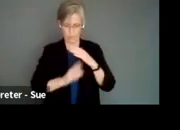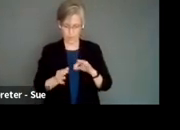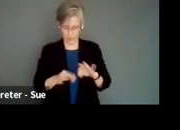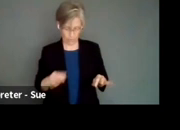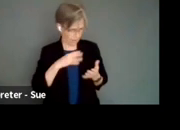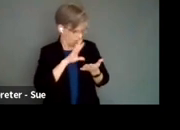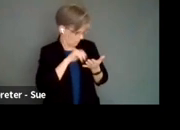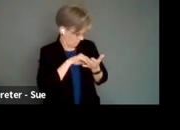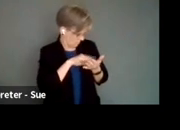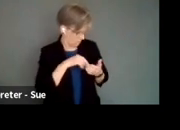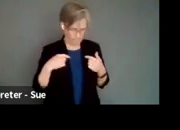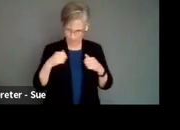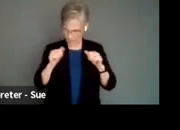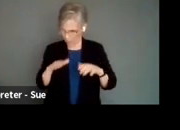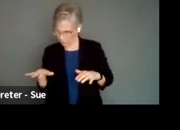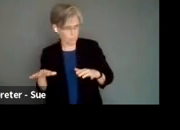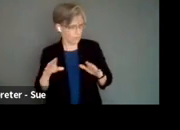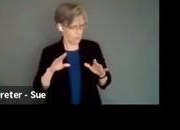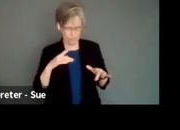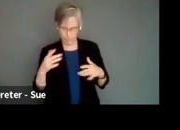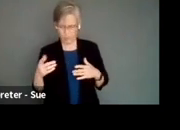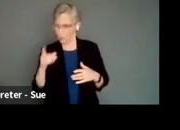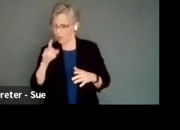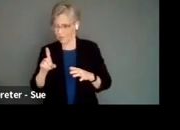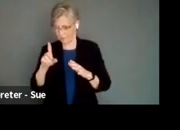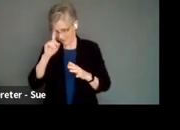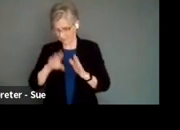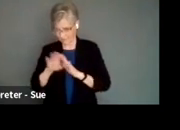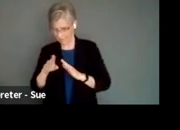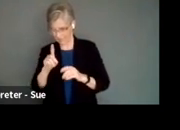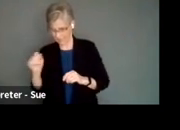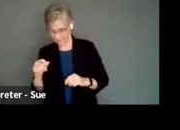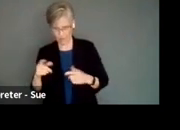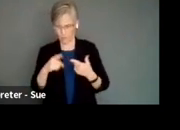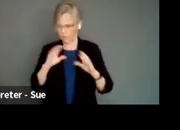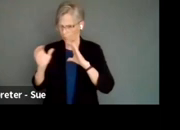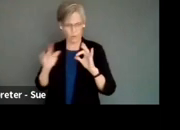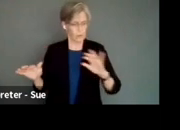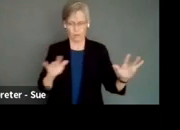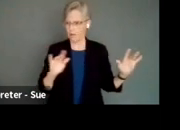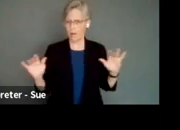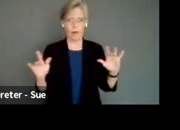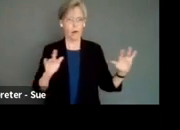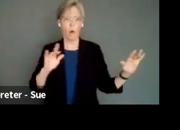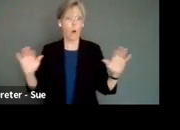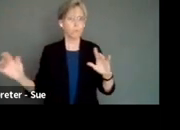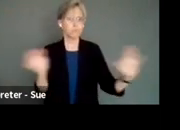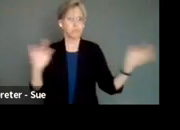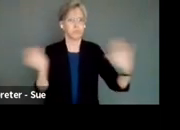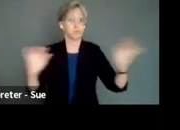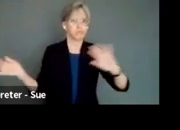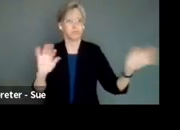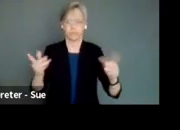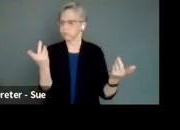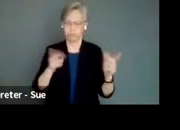and me and the actors were developmentally disabled. When we finally were actually communicating, wow, did the show come to life? So